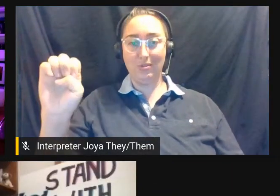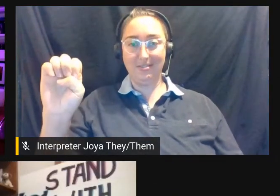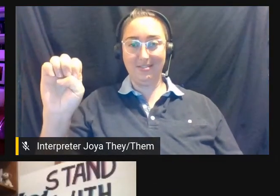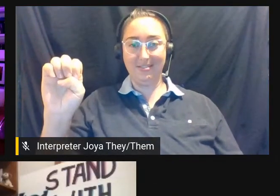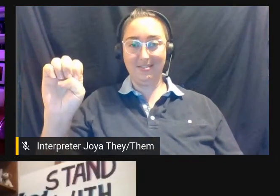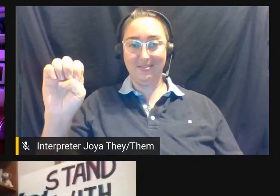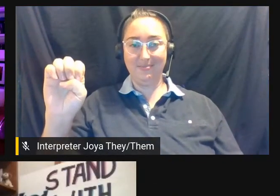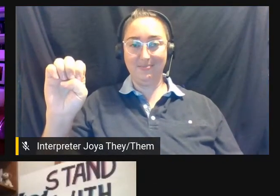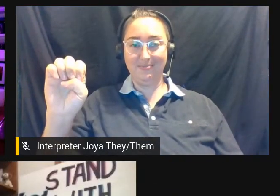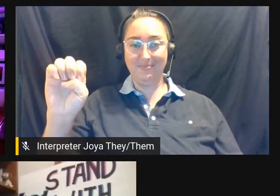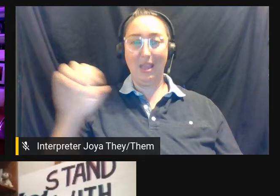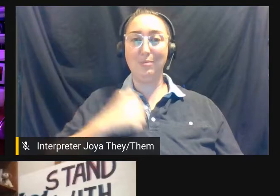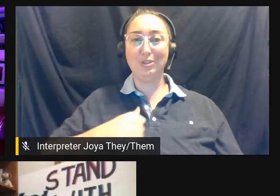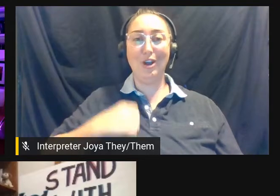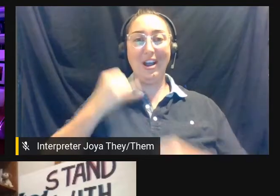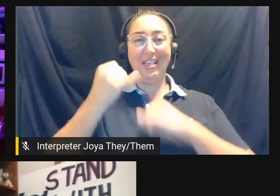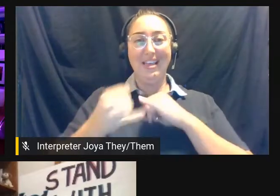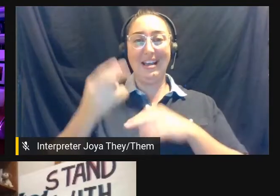Chelsea Kernick. I'm sorry.